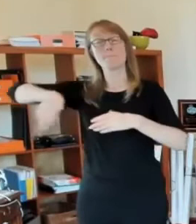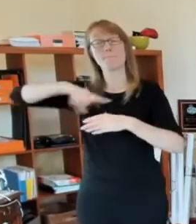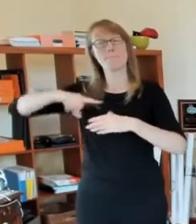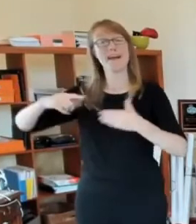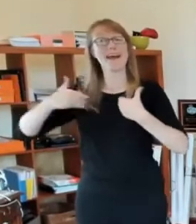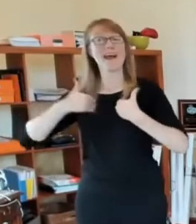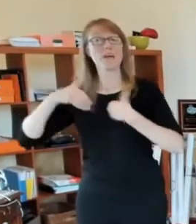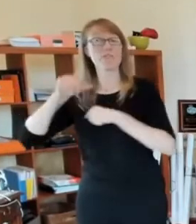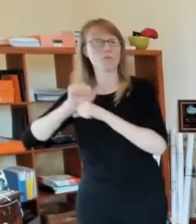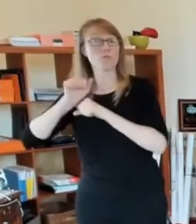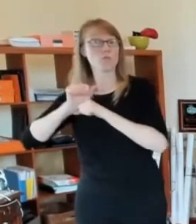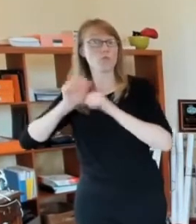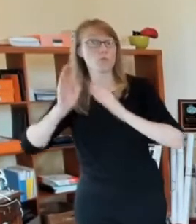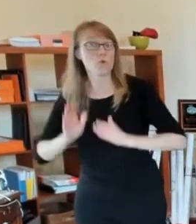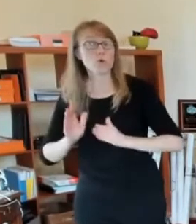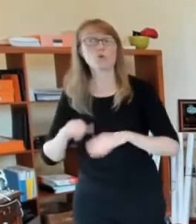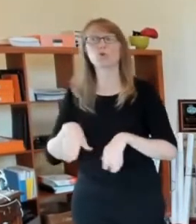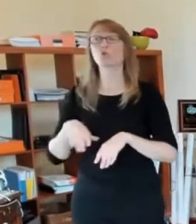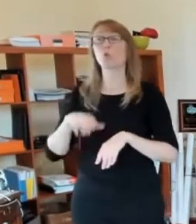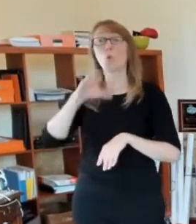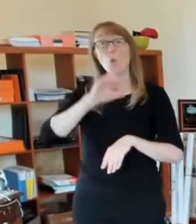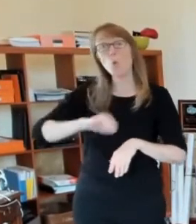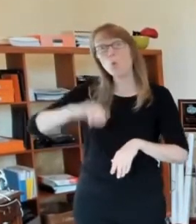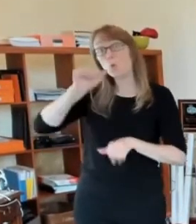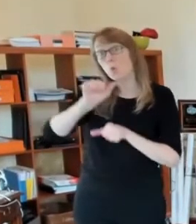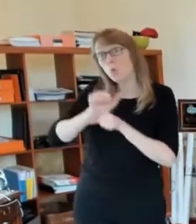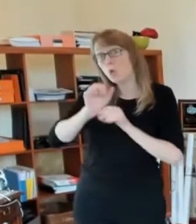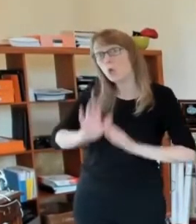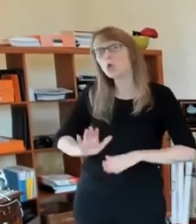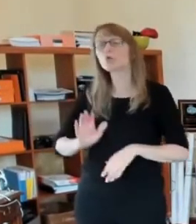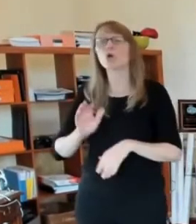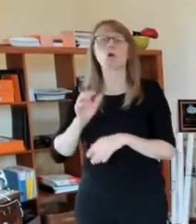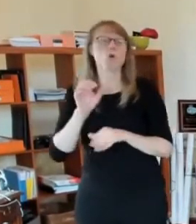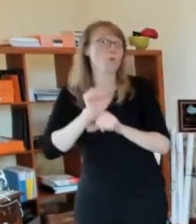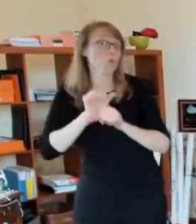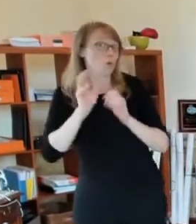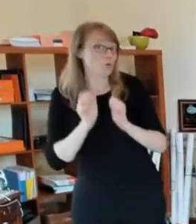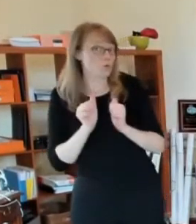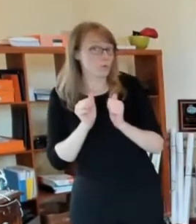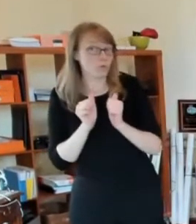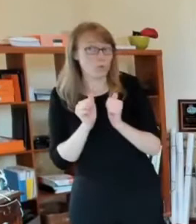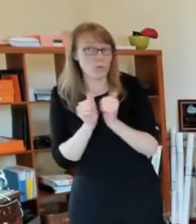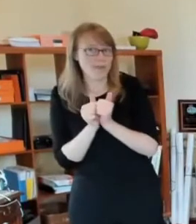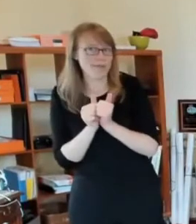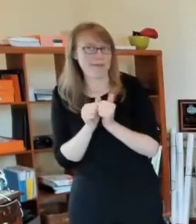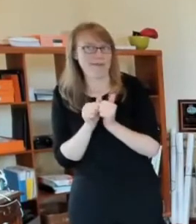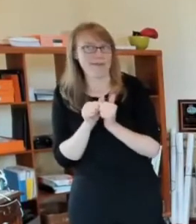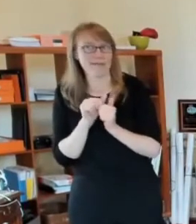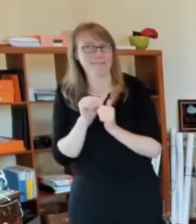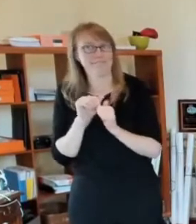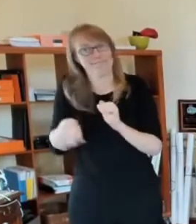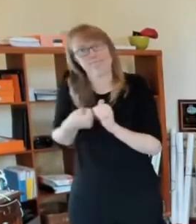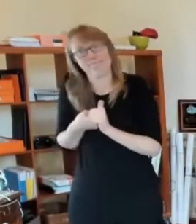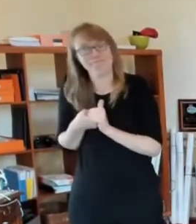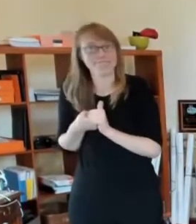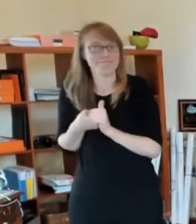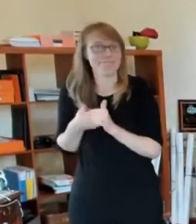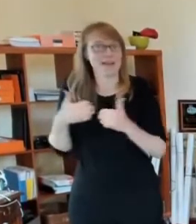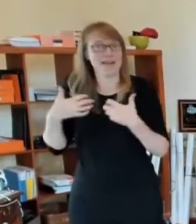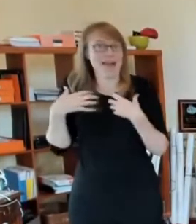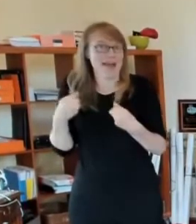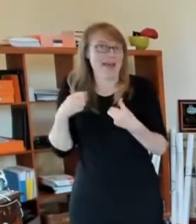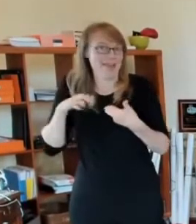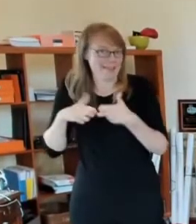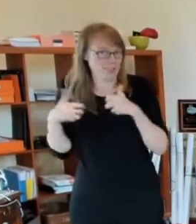customers as well. And so, uh, I hope this is an indication that everybody's getting it, uh, meaning